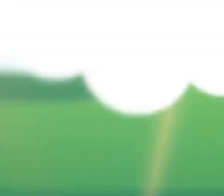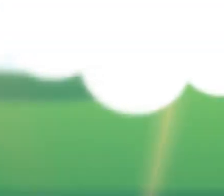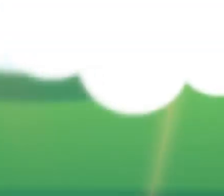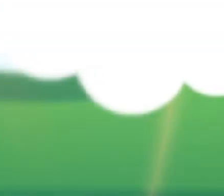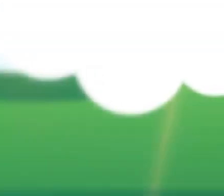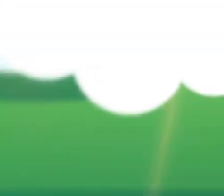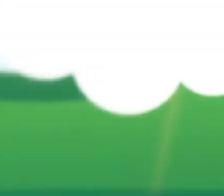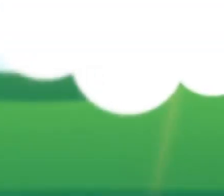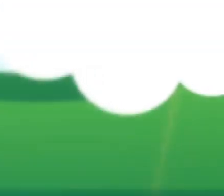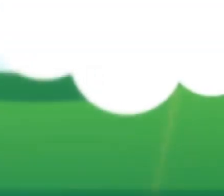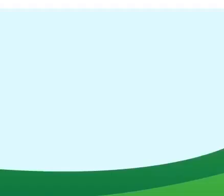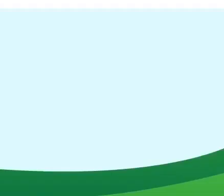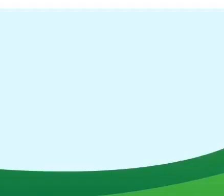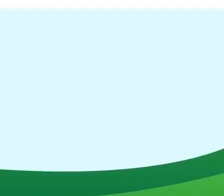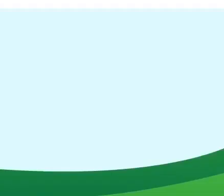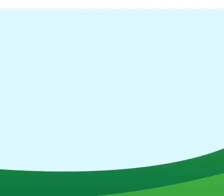Goodbye.